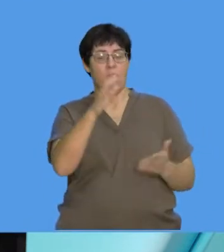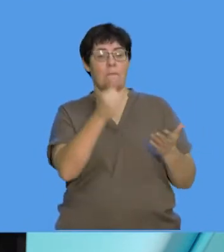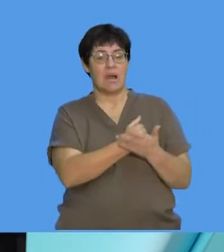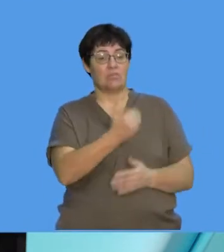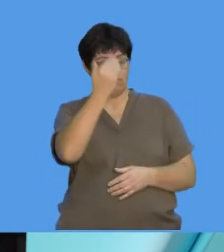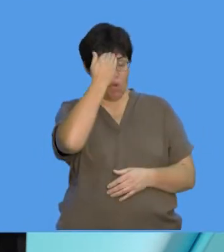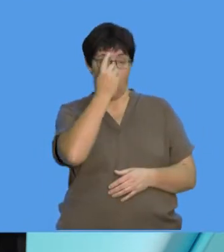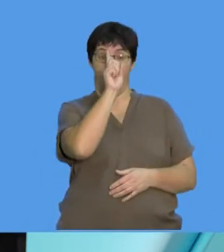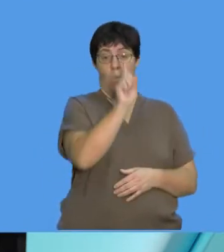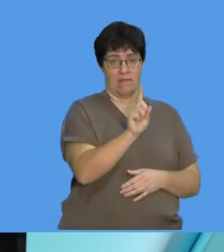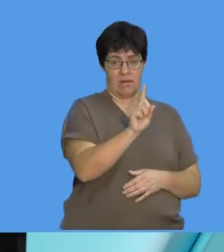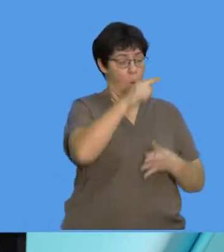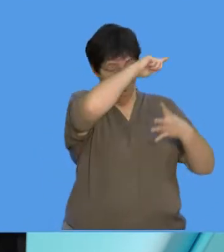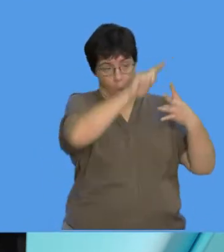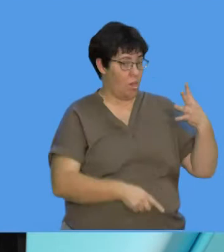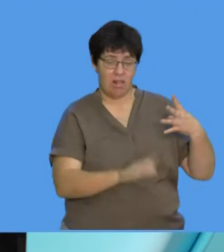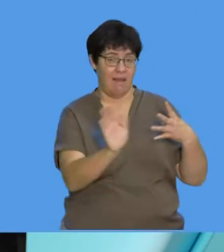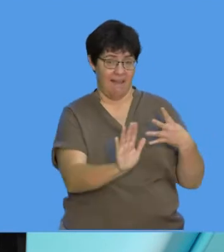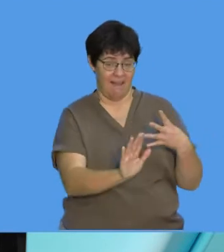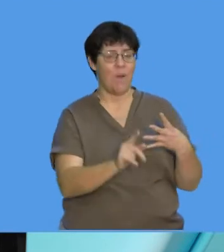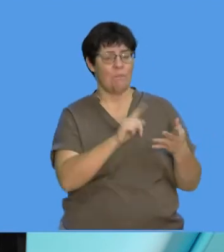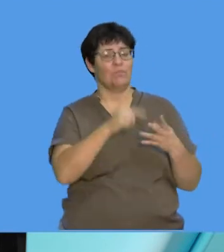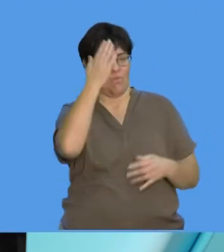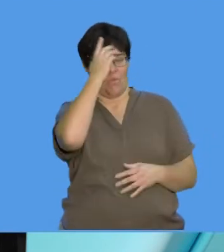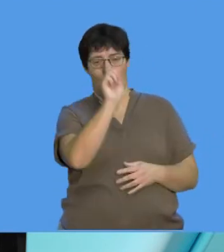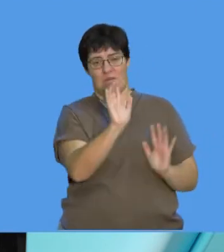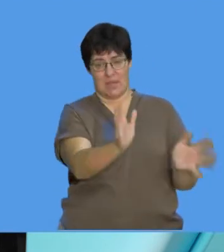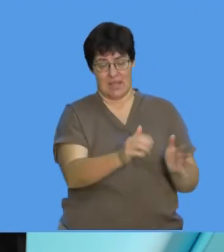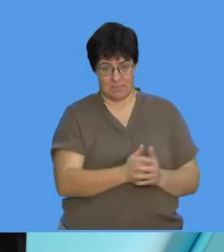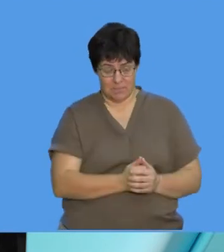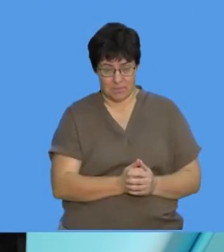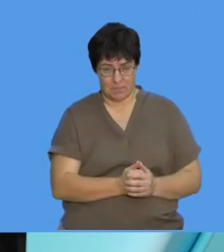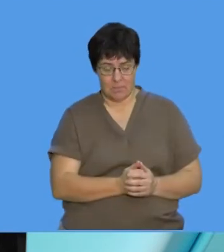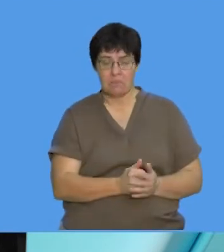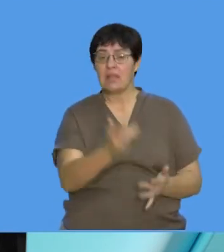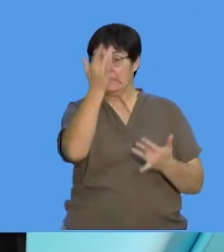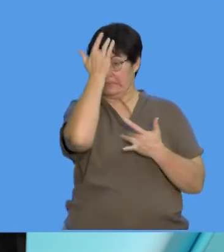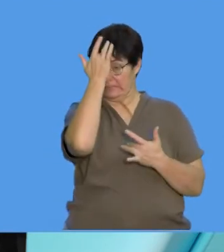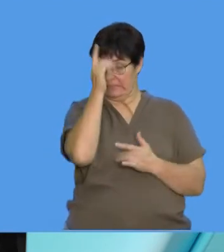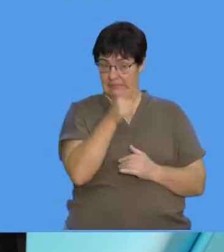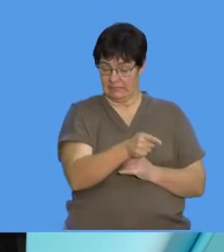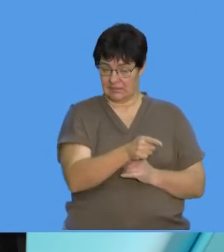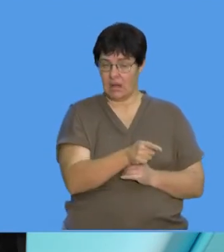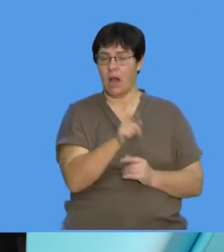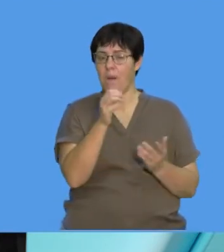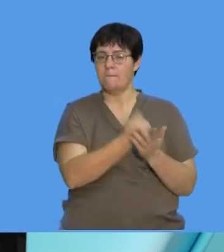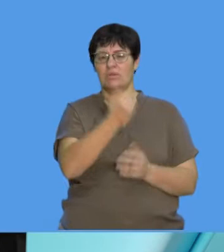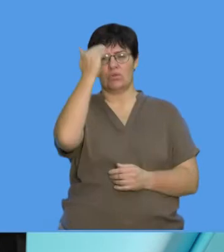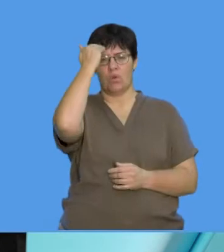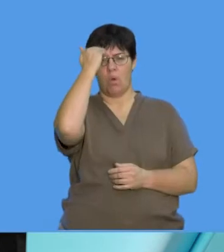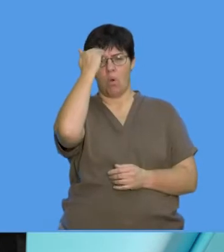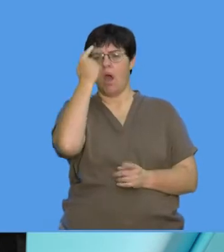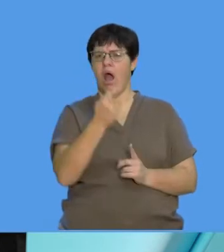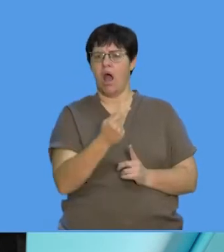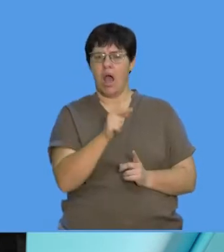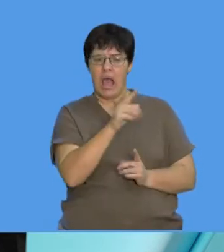know one of them. You don't need to know all four of them. And when we look at diseases, you need to know what effect